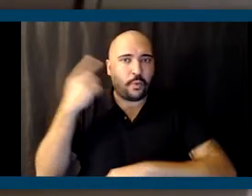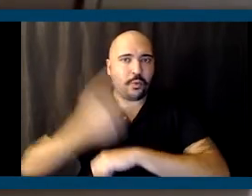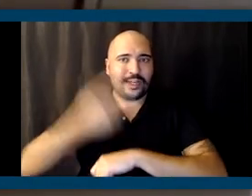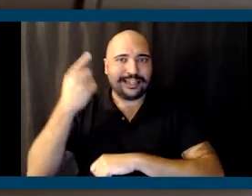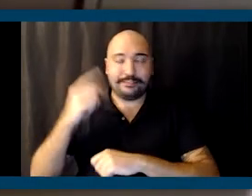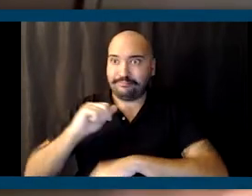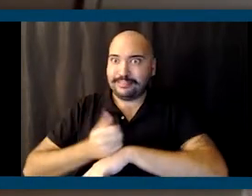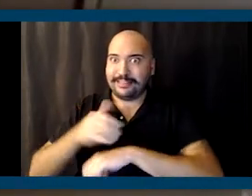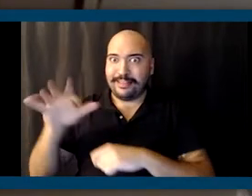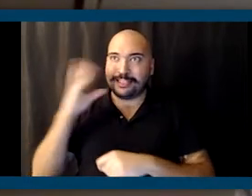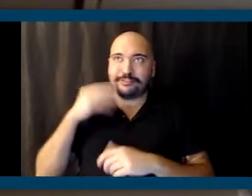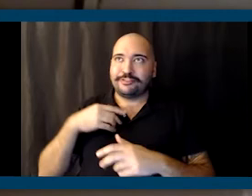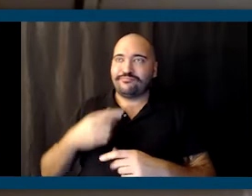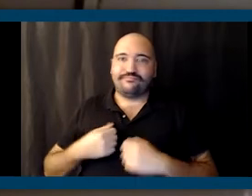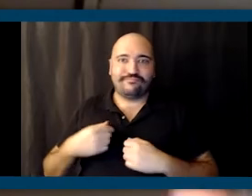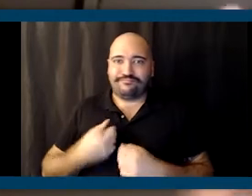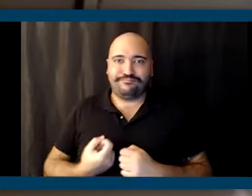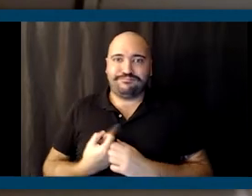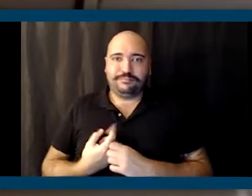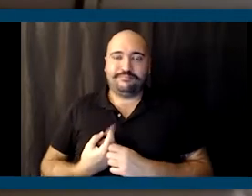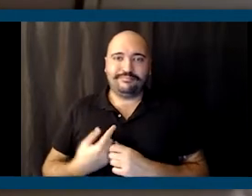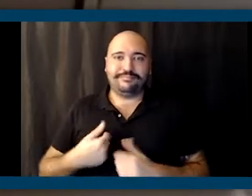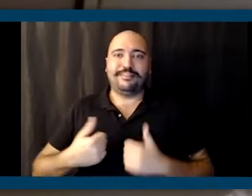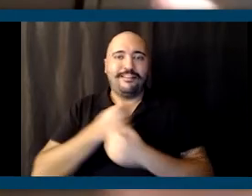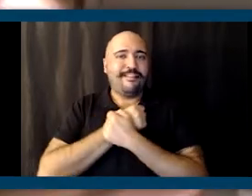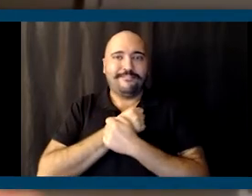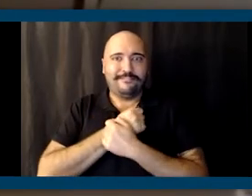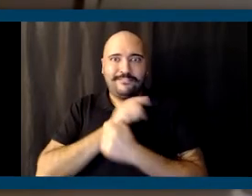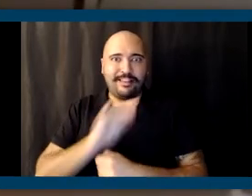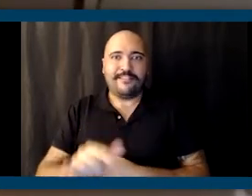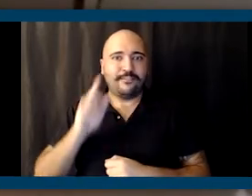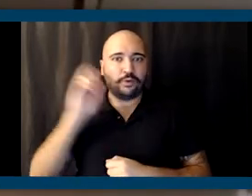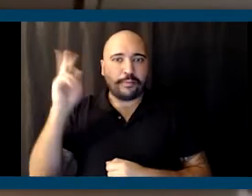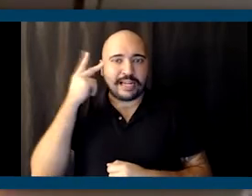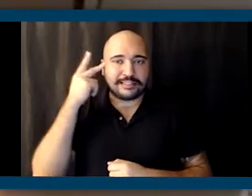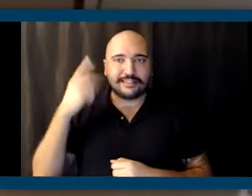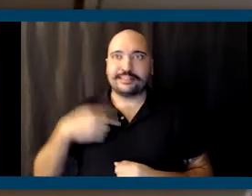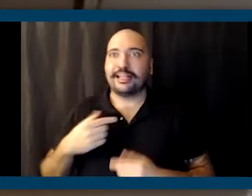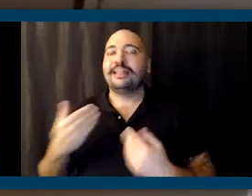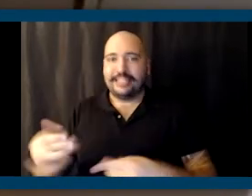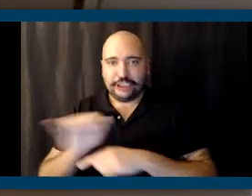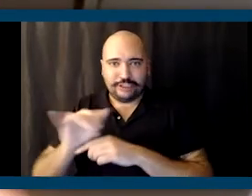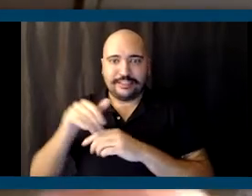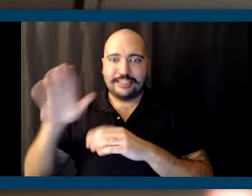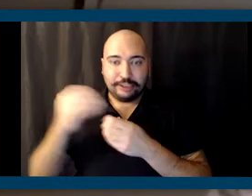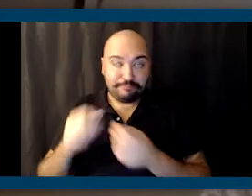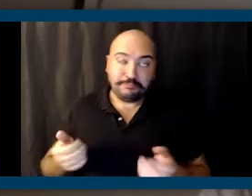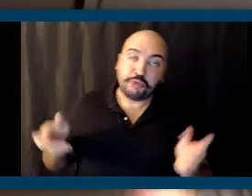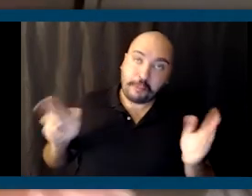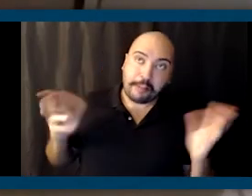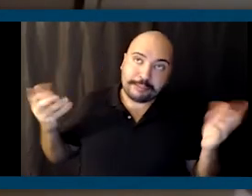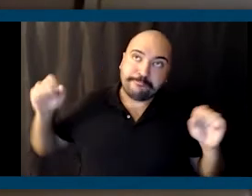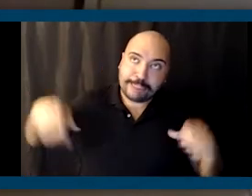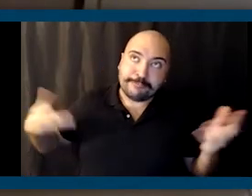that experience, that sparked my love of politics. And I went from there to being an intern in his office, even though he was a Republican, um,